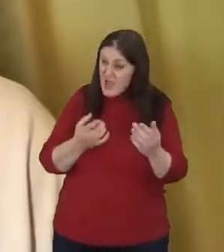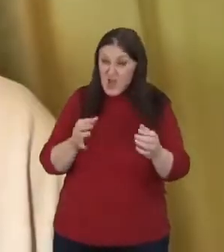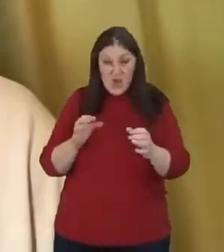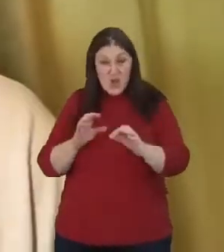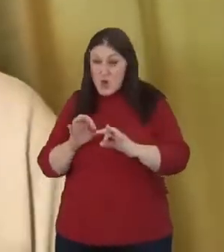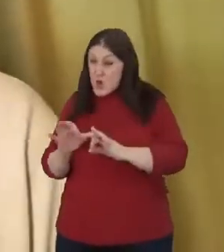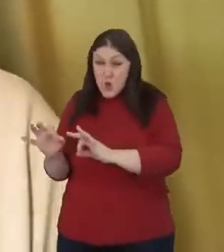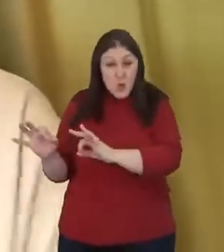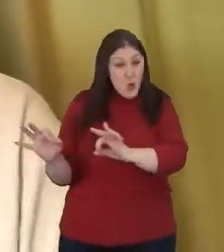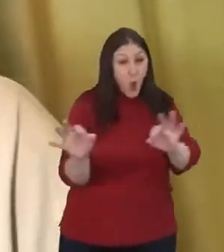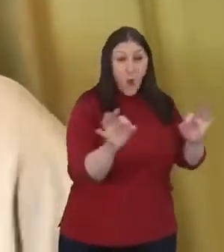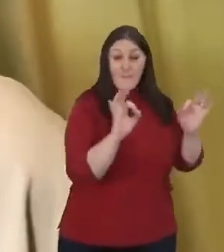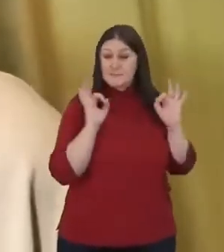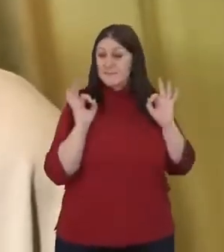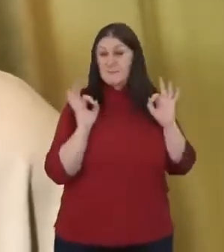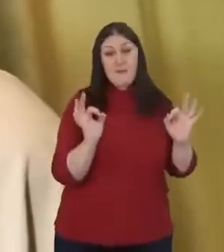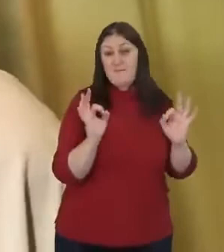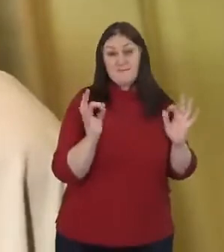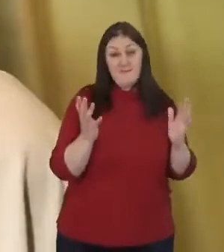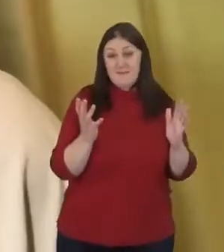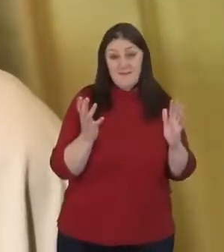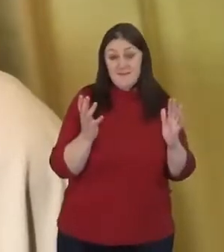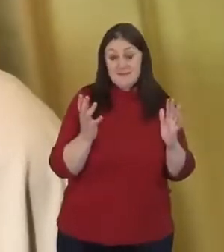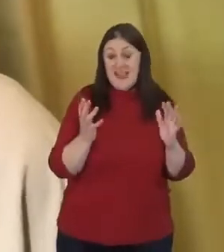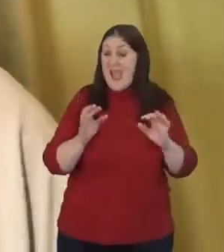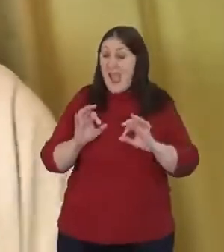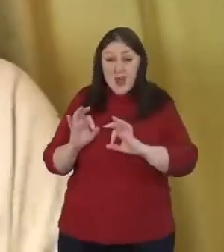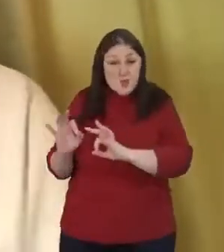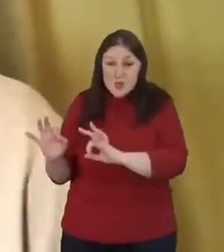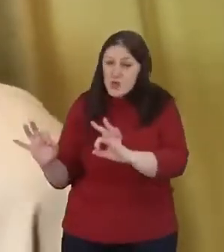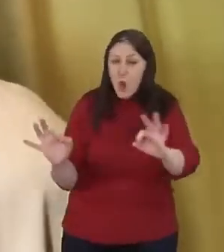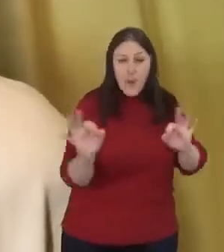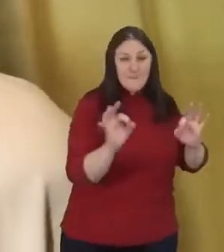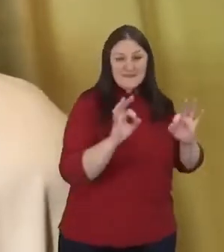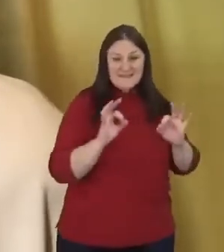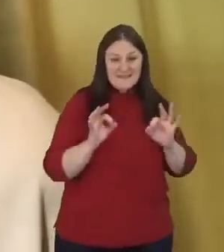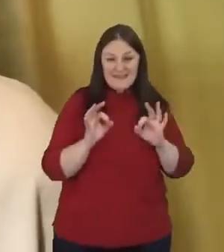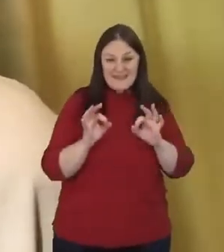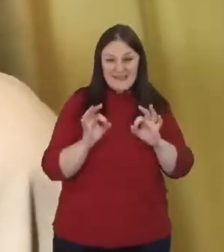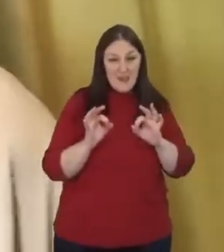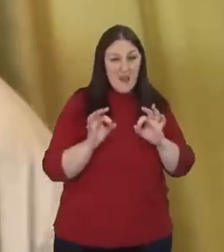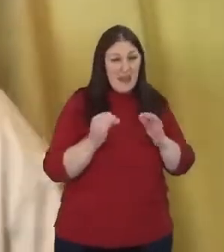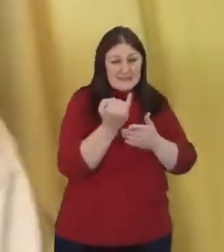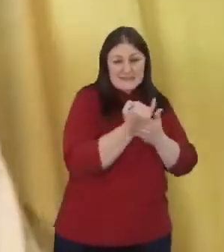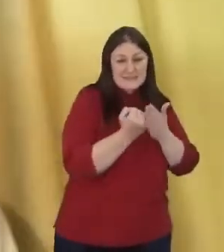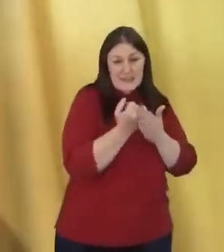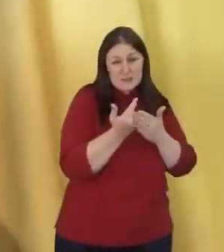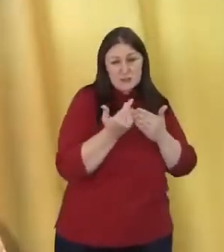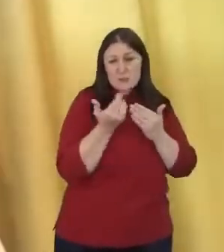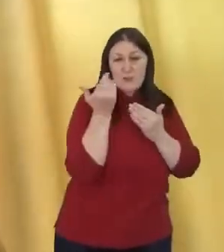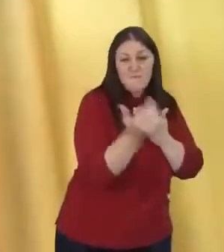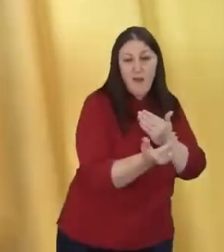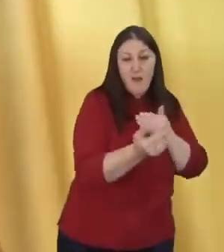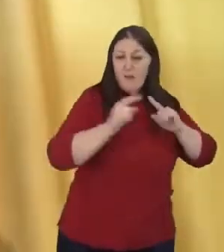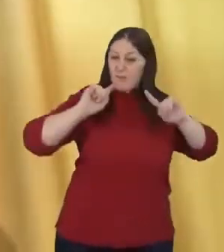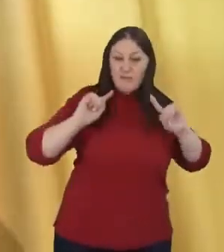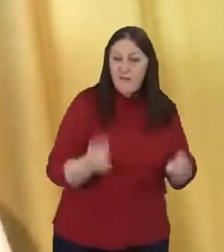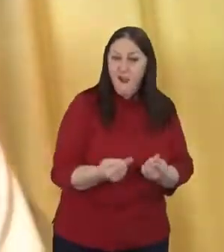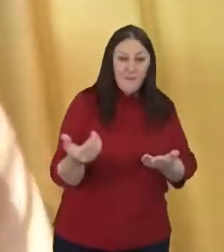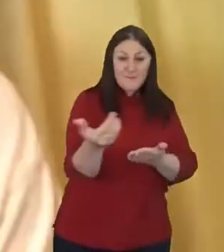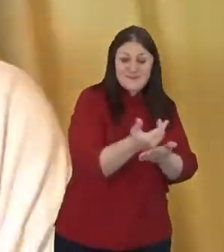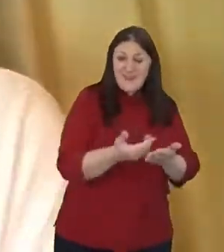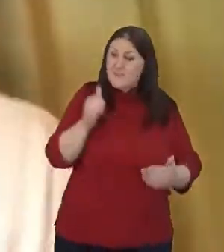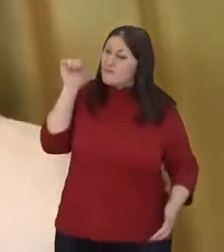reproach and no one is beyond redemption. That is our gospel, right? That no one is above